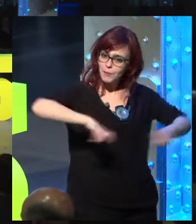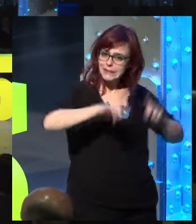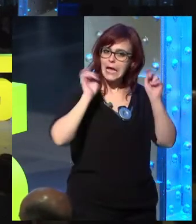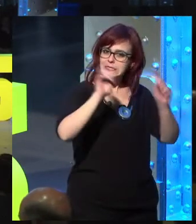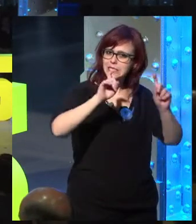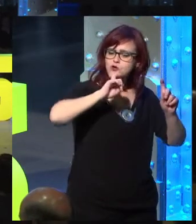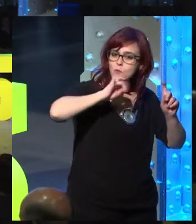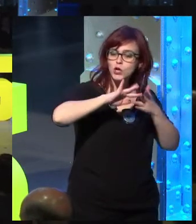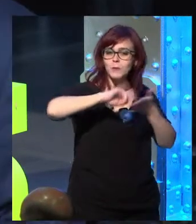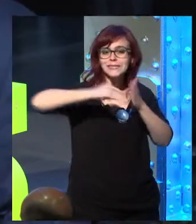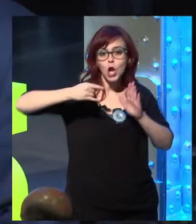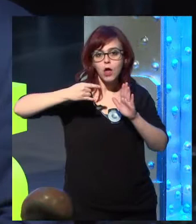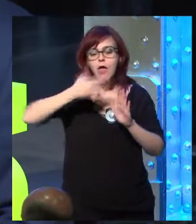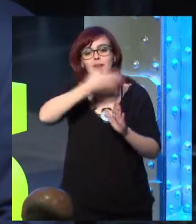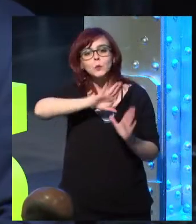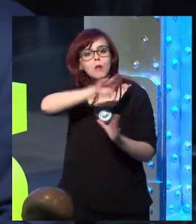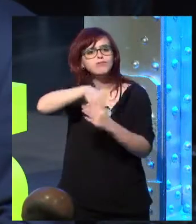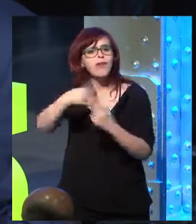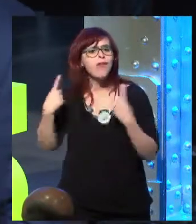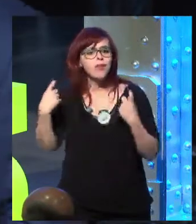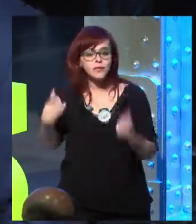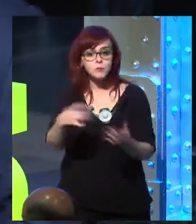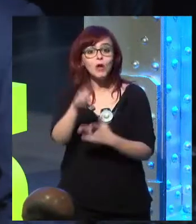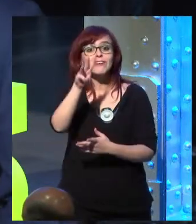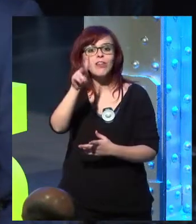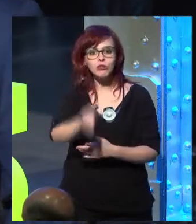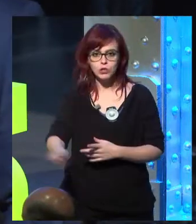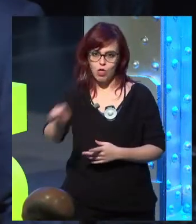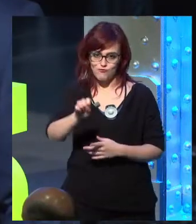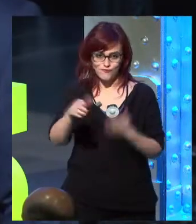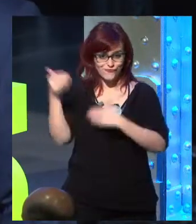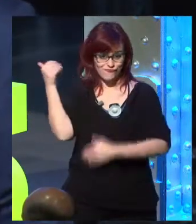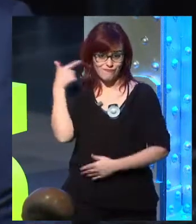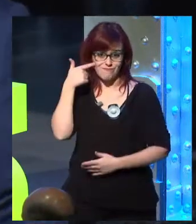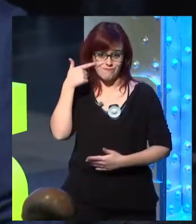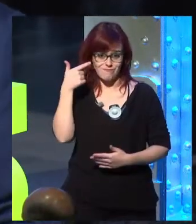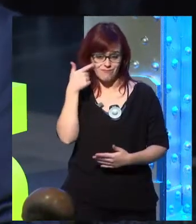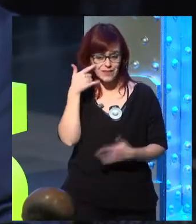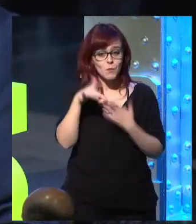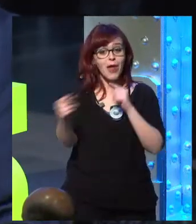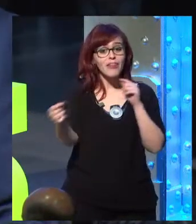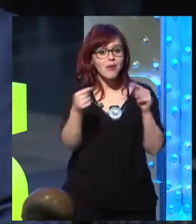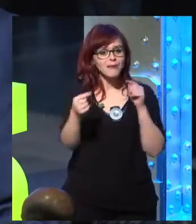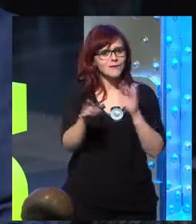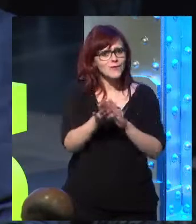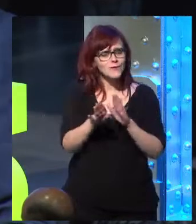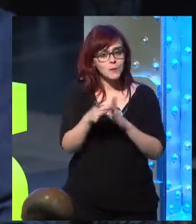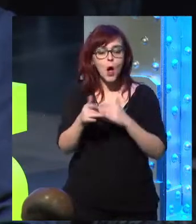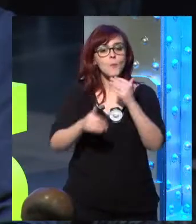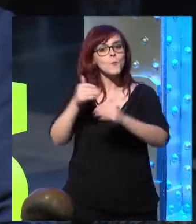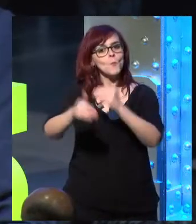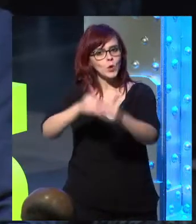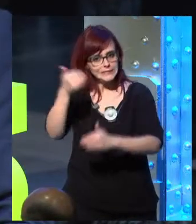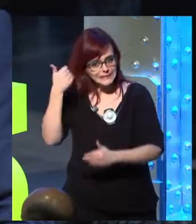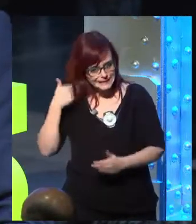IT had to have, and new technology had to have in schools, and this was 32 years ago. Now we see that discussion